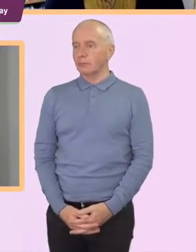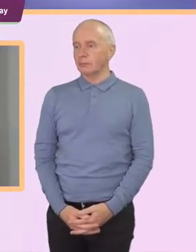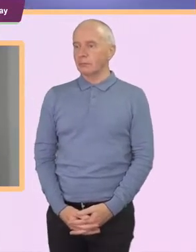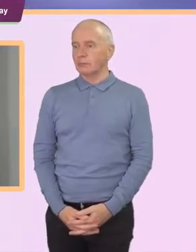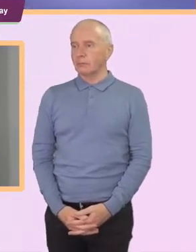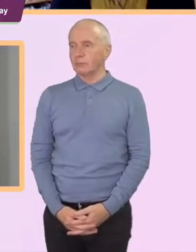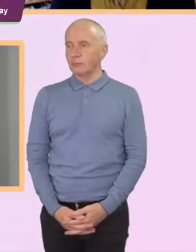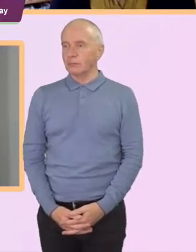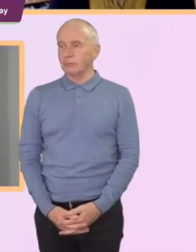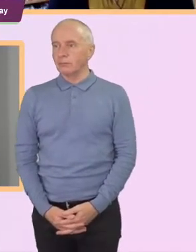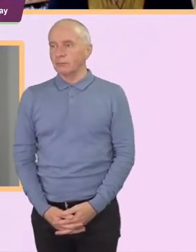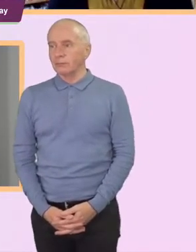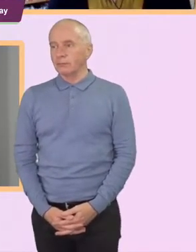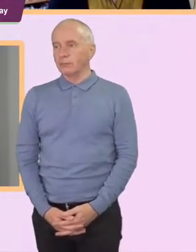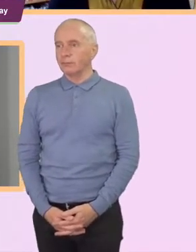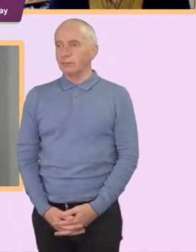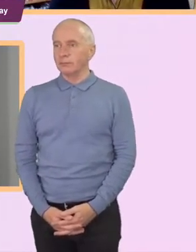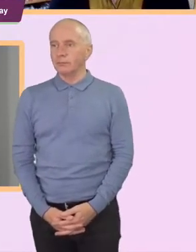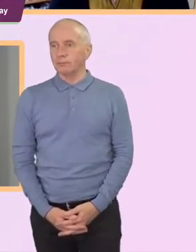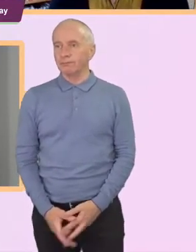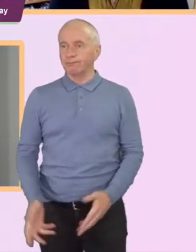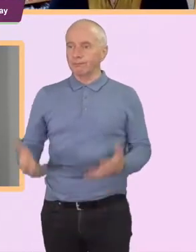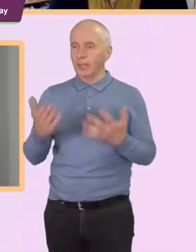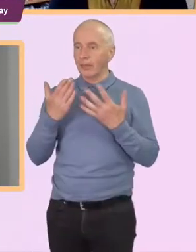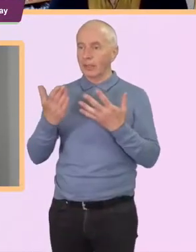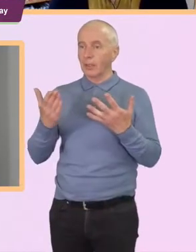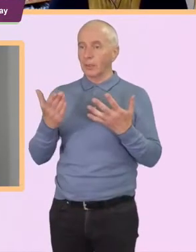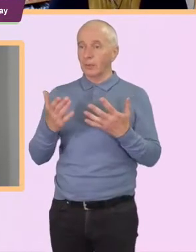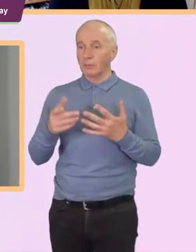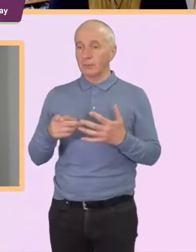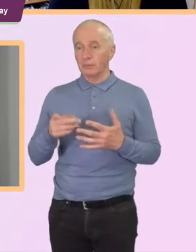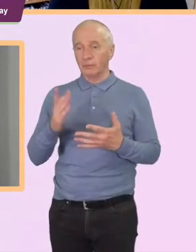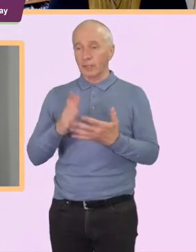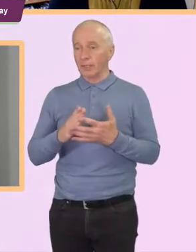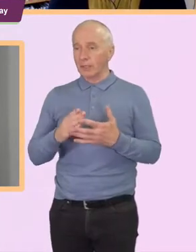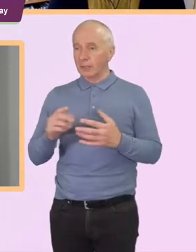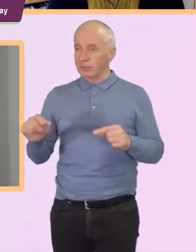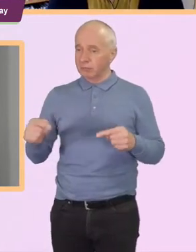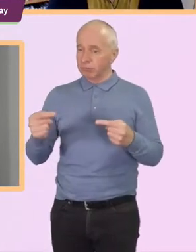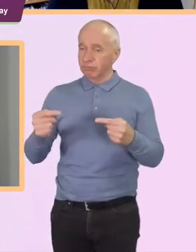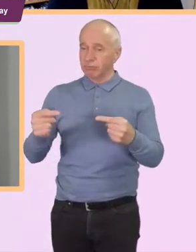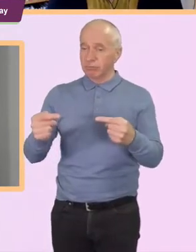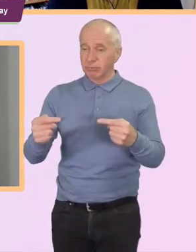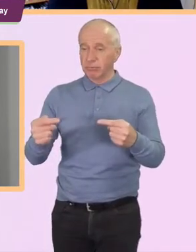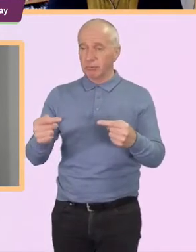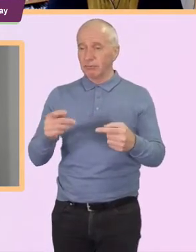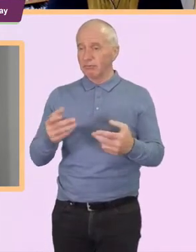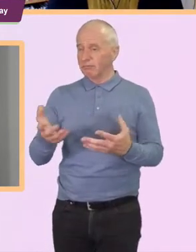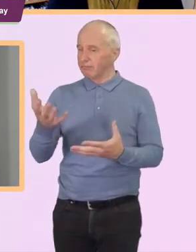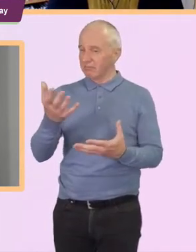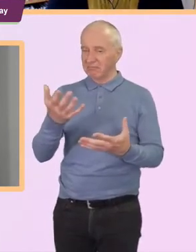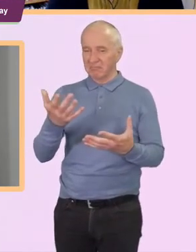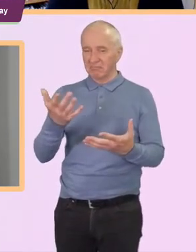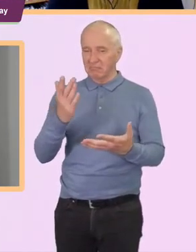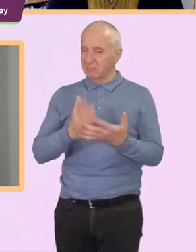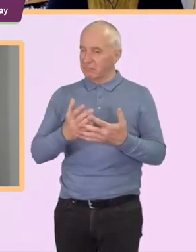Thank you very much everybody that has been really quite challenging and lots of really interesting information